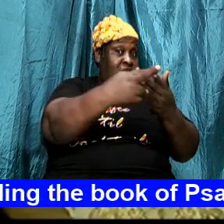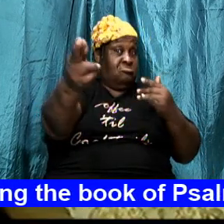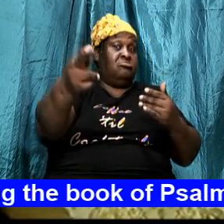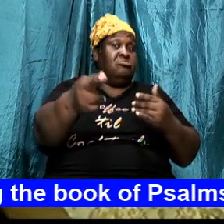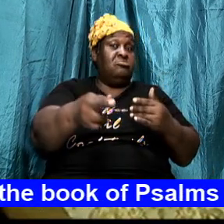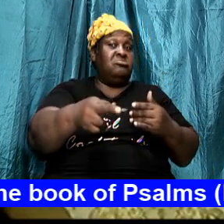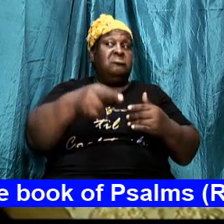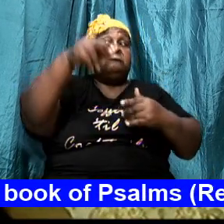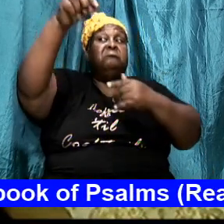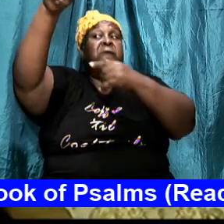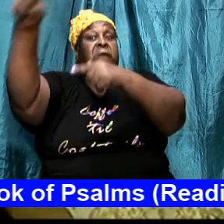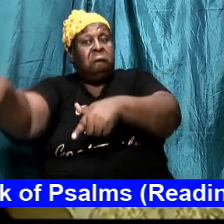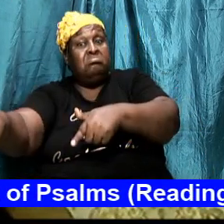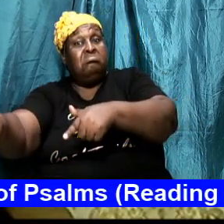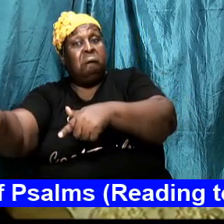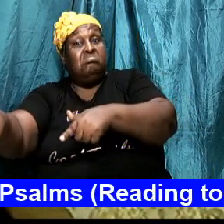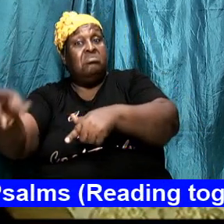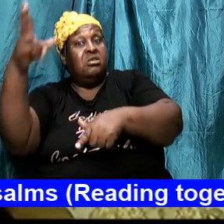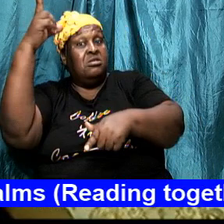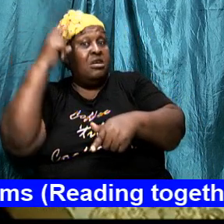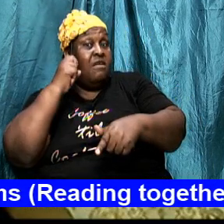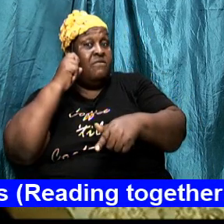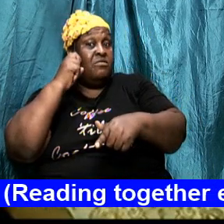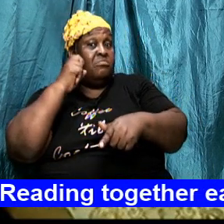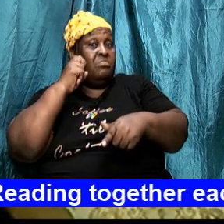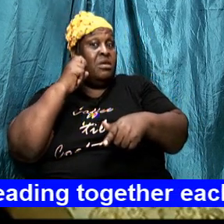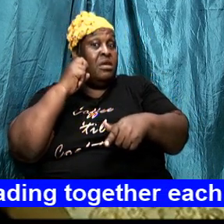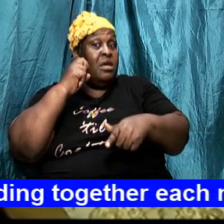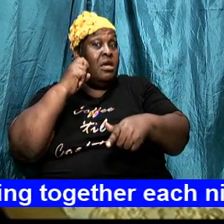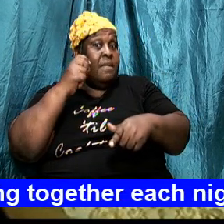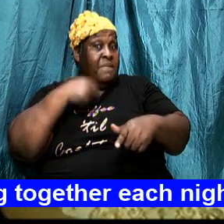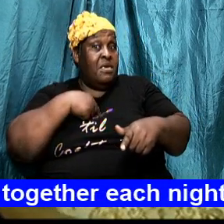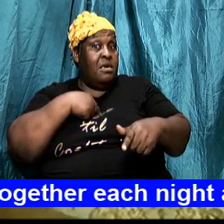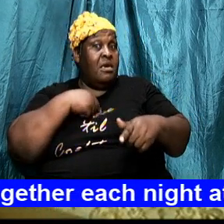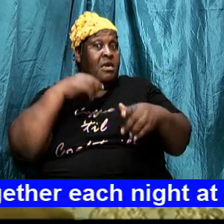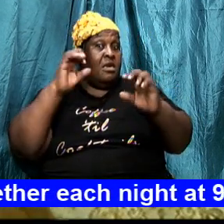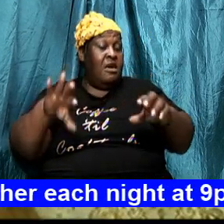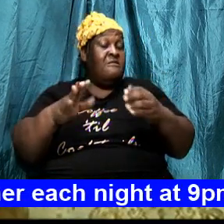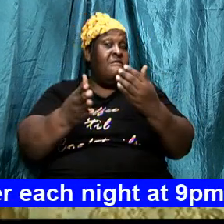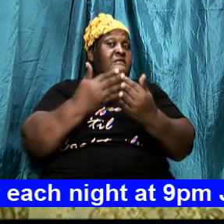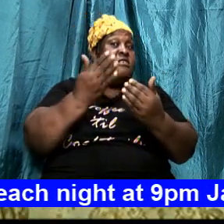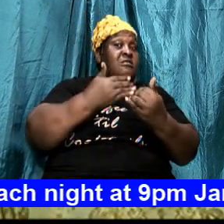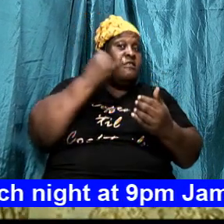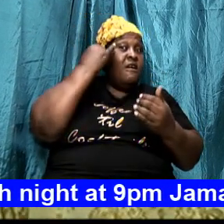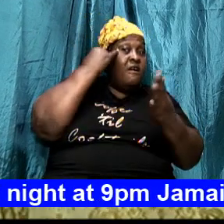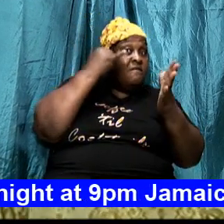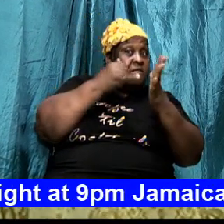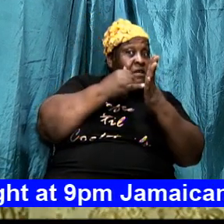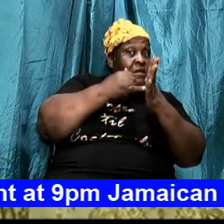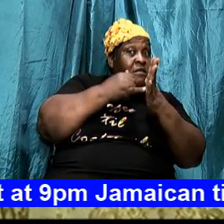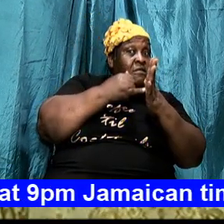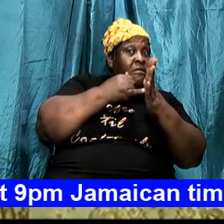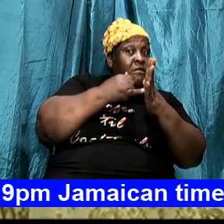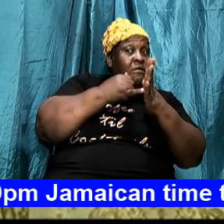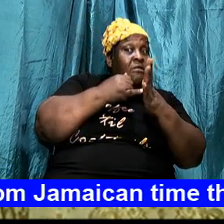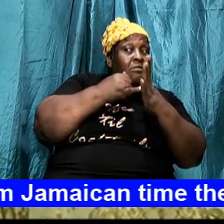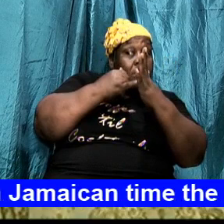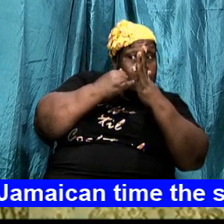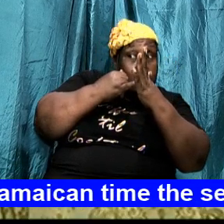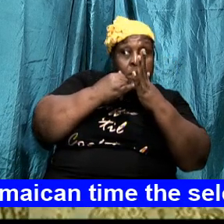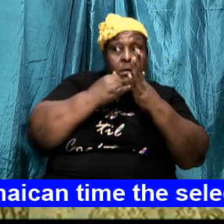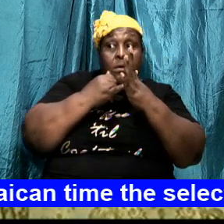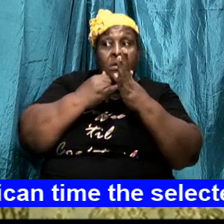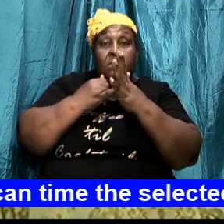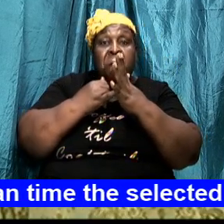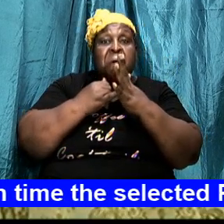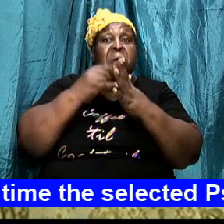and I am easily able to identify the enemy because the enemy is on the other side anything that